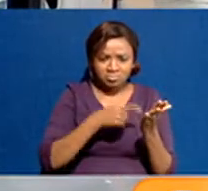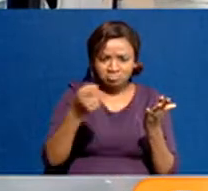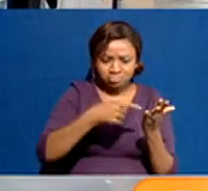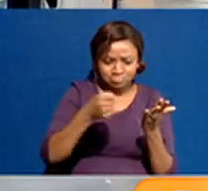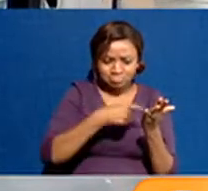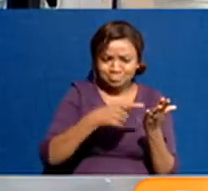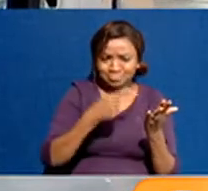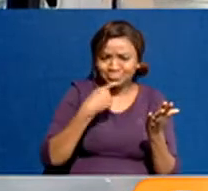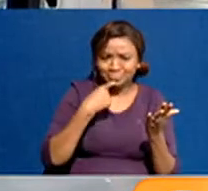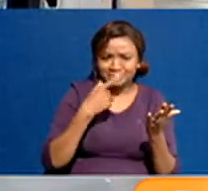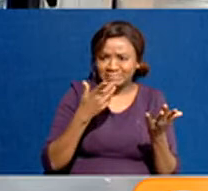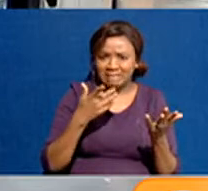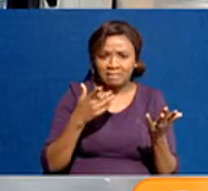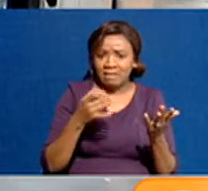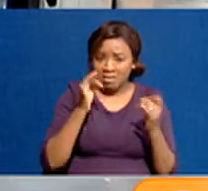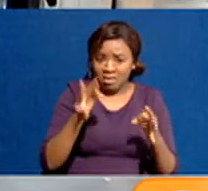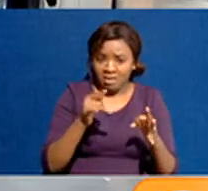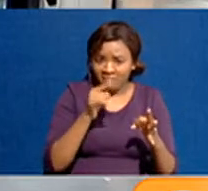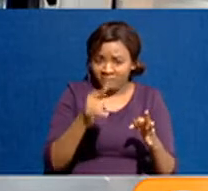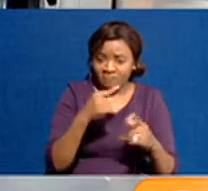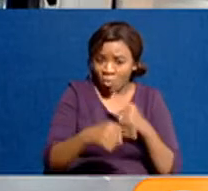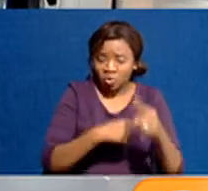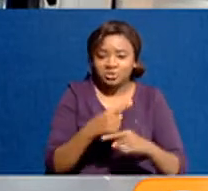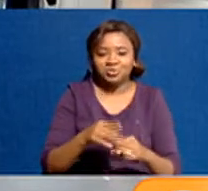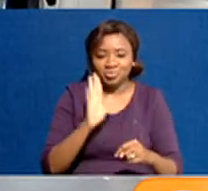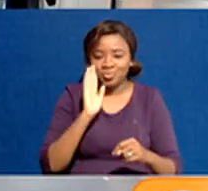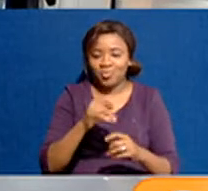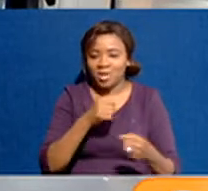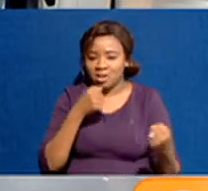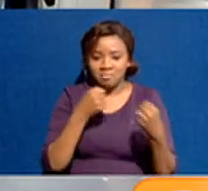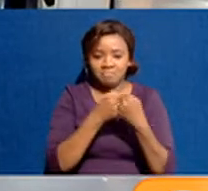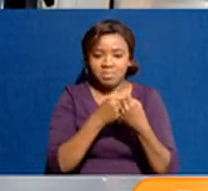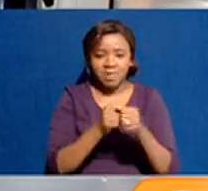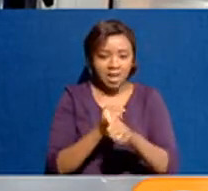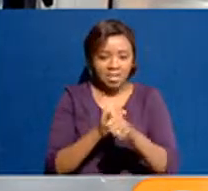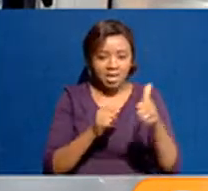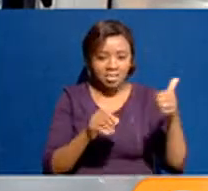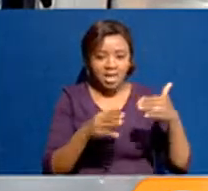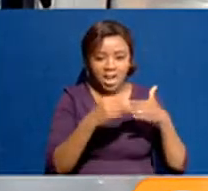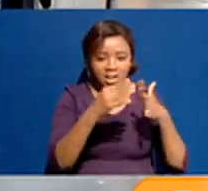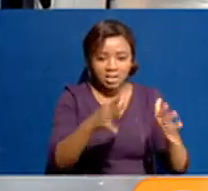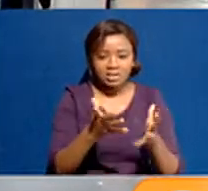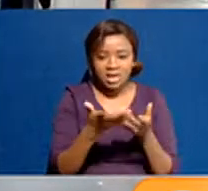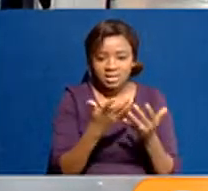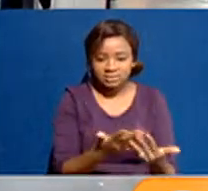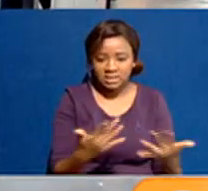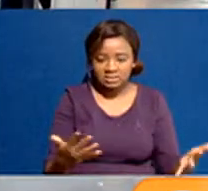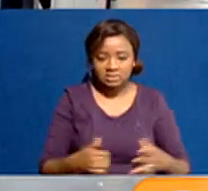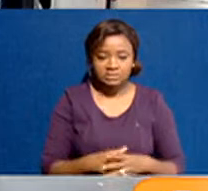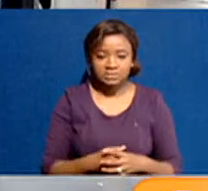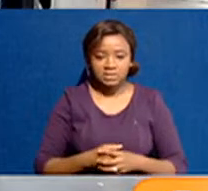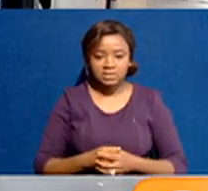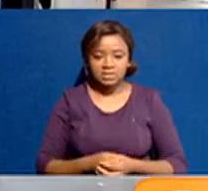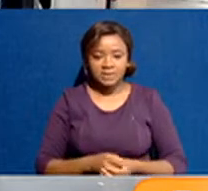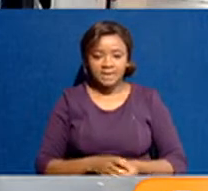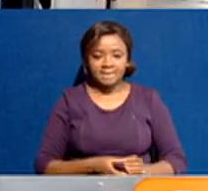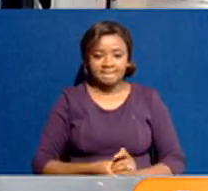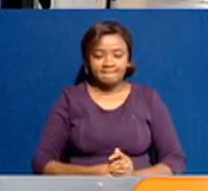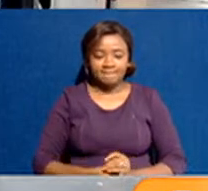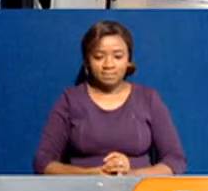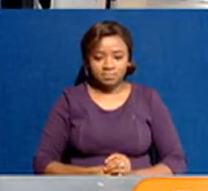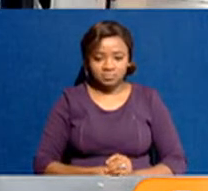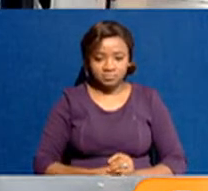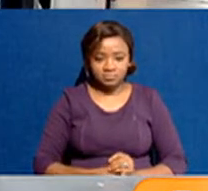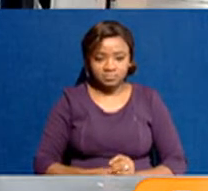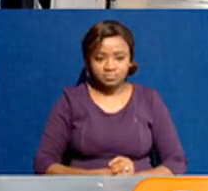go this way. And leaders on both sides were treading on a dangerous territory. Yeah, definitely. And Waiga,